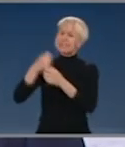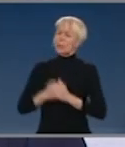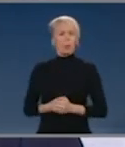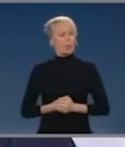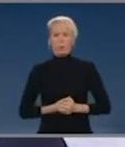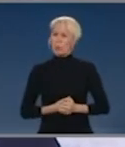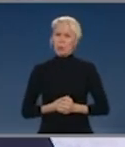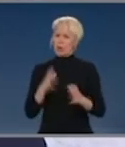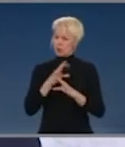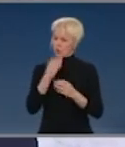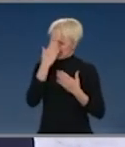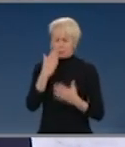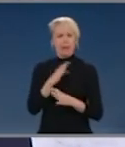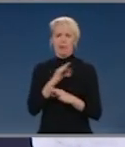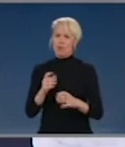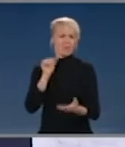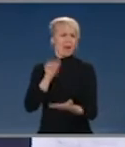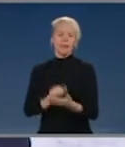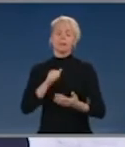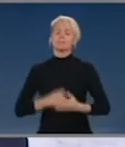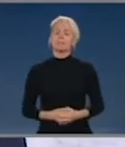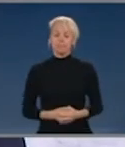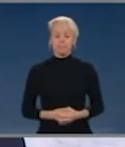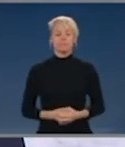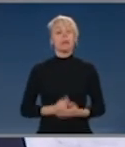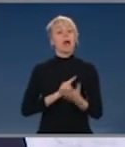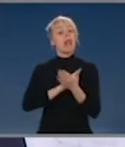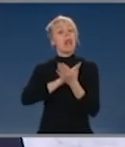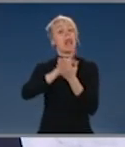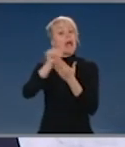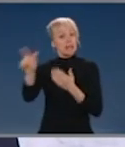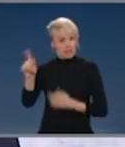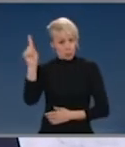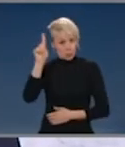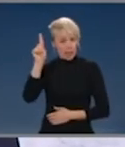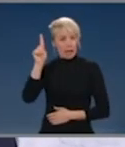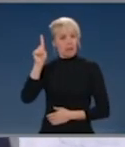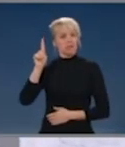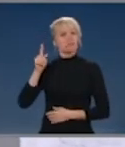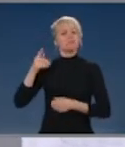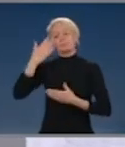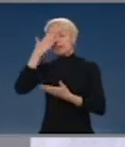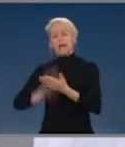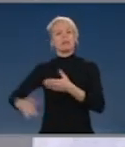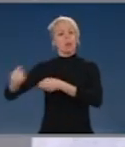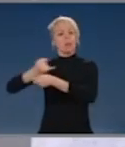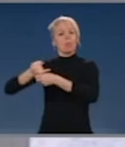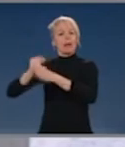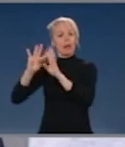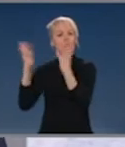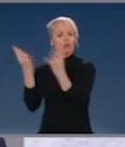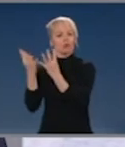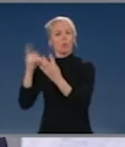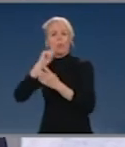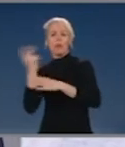consider this matter and the chief medical officer will be standing up later today and advising you of the AHPPC's the medical expert